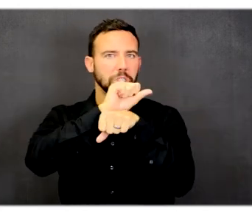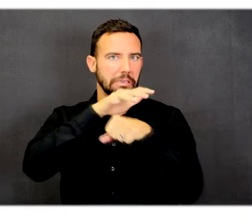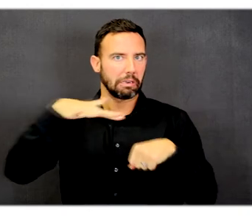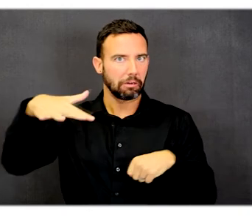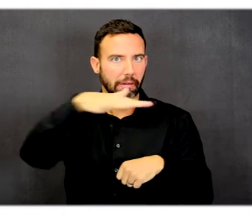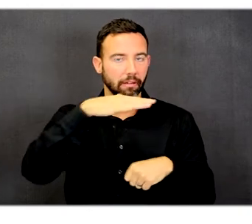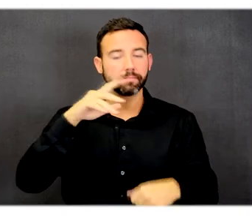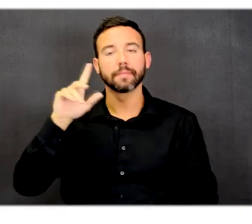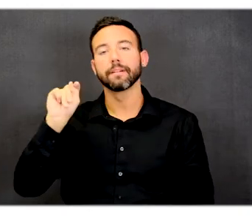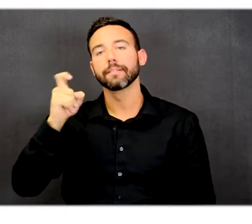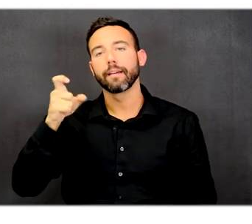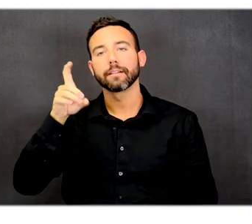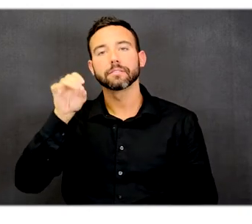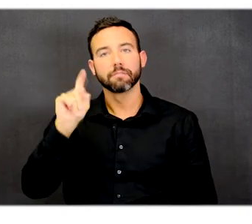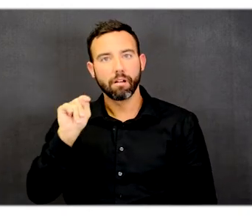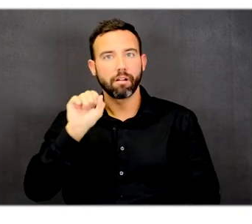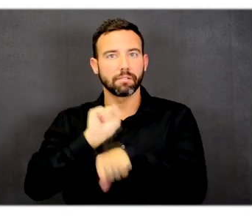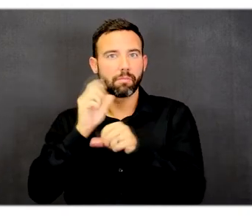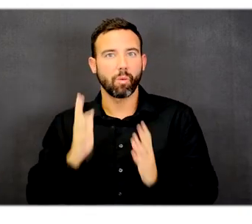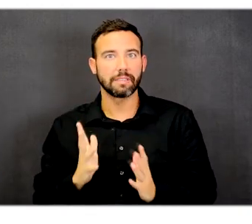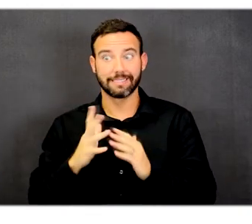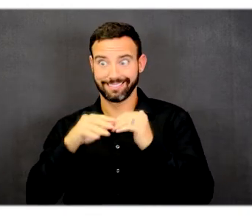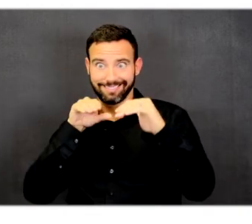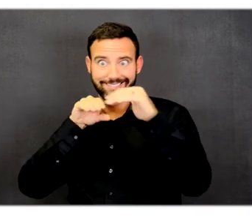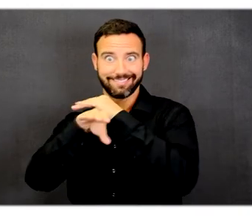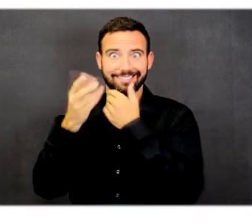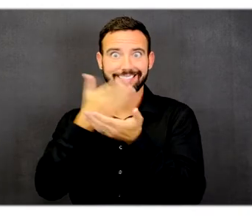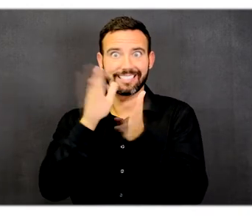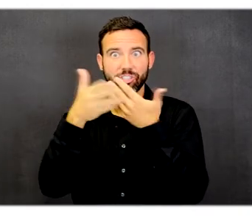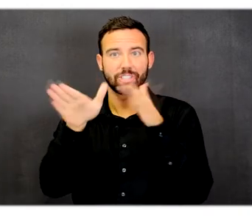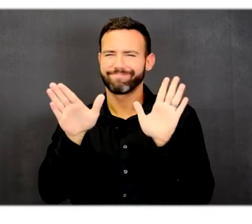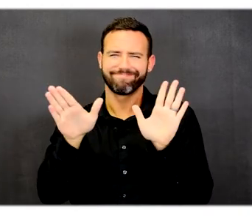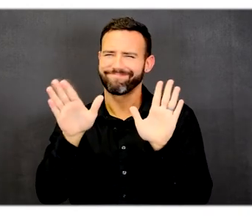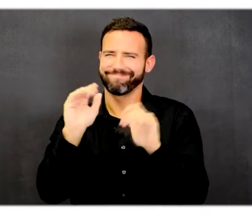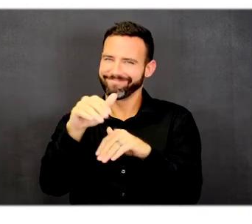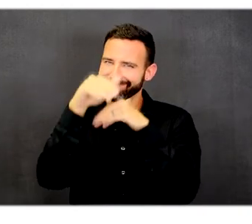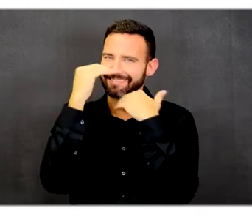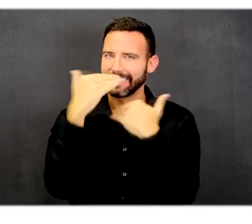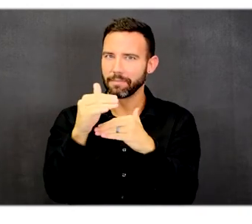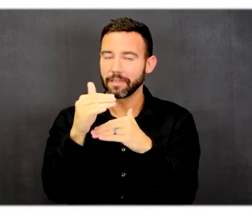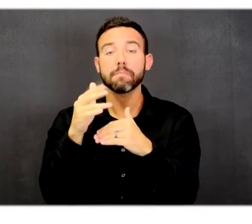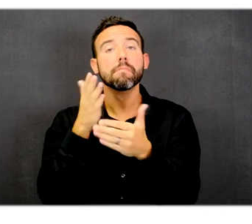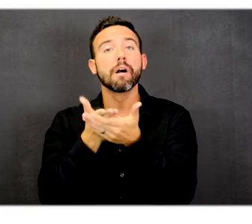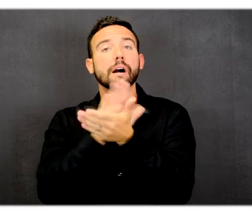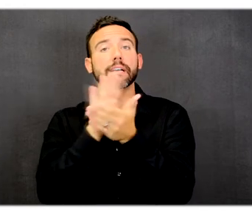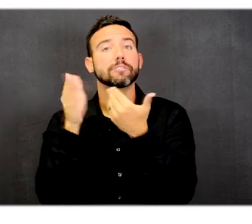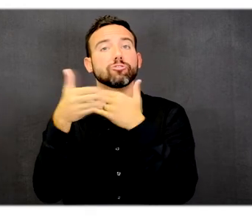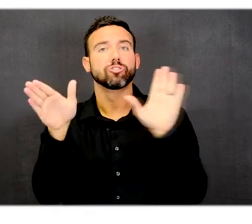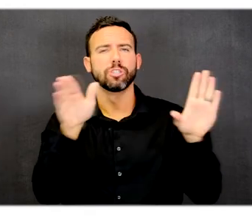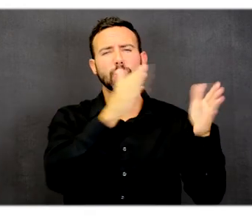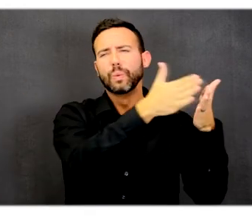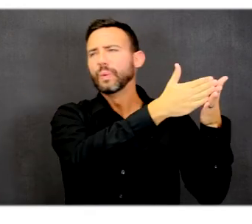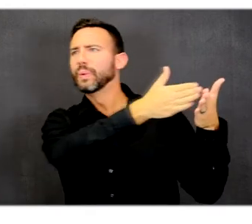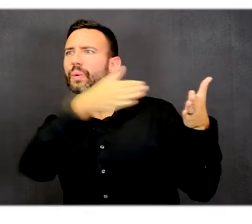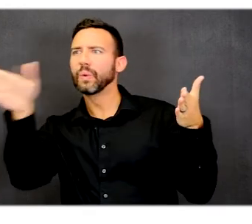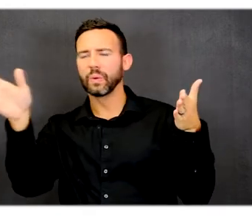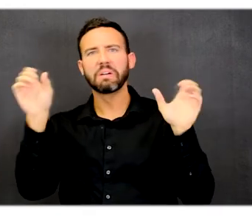TxDOT employees have limited access to the kitchen, but it is extensive and allows for various types of food preparation.